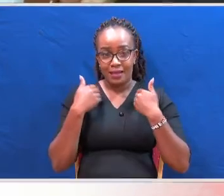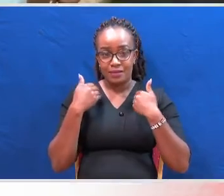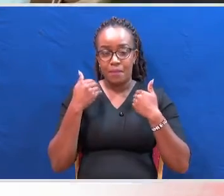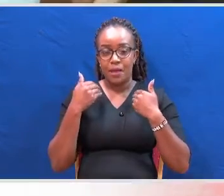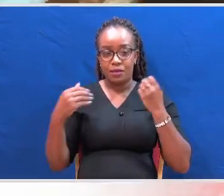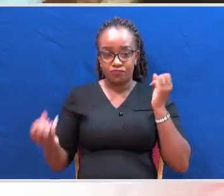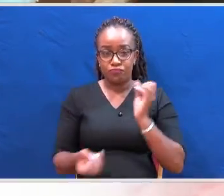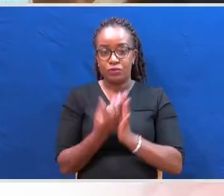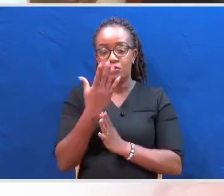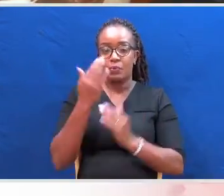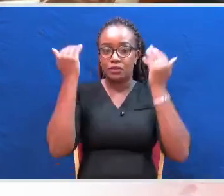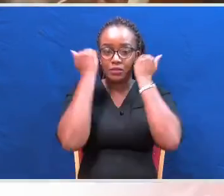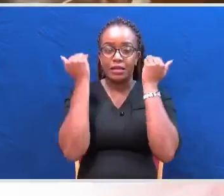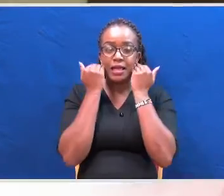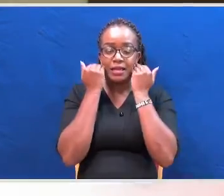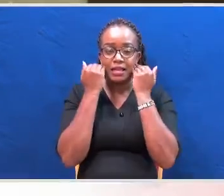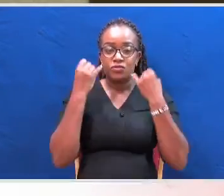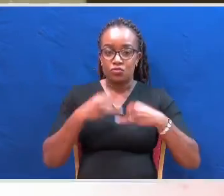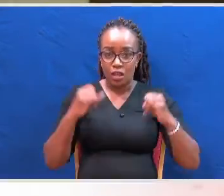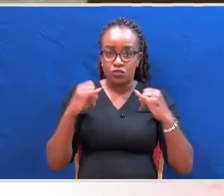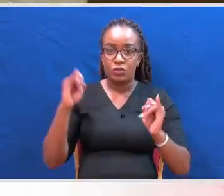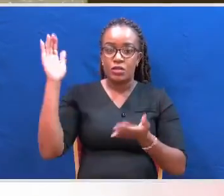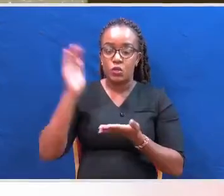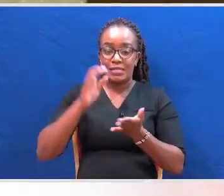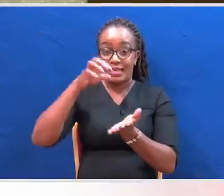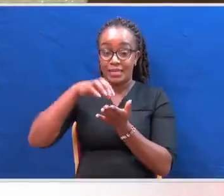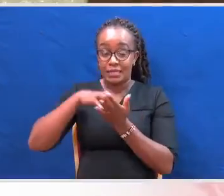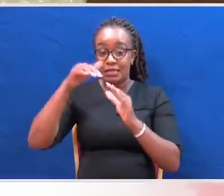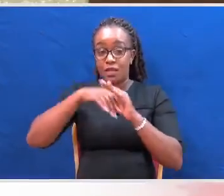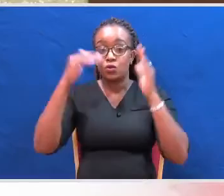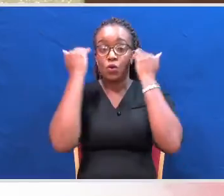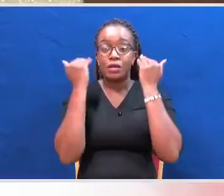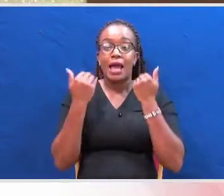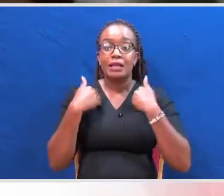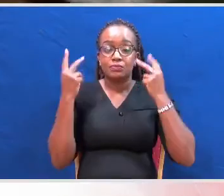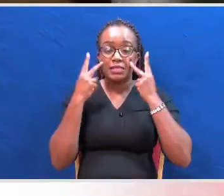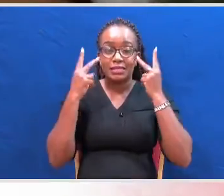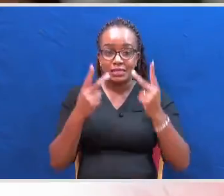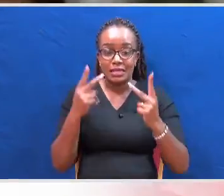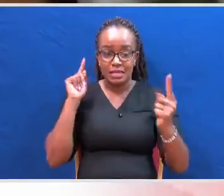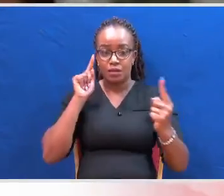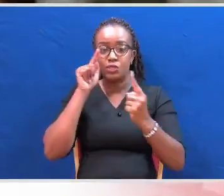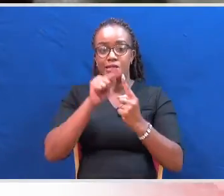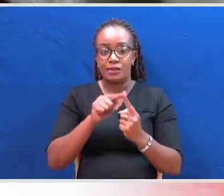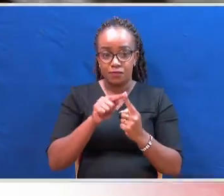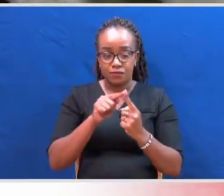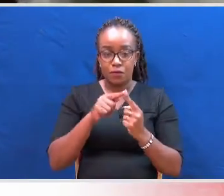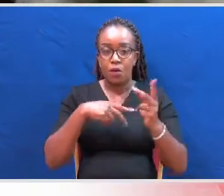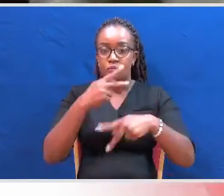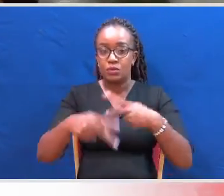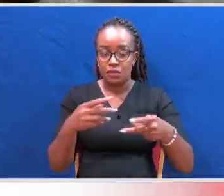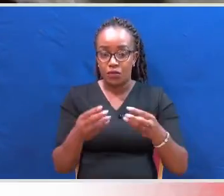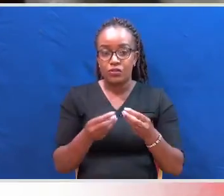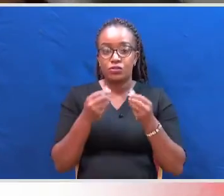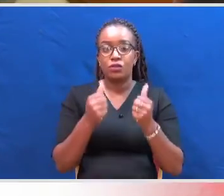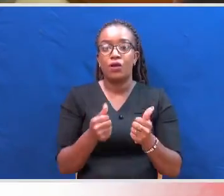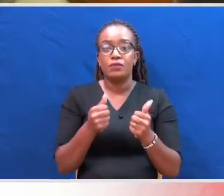judiciary as a move to reduce traffic of cases in court has been seen as an objective process of resolving disputes with